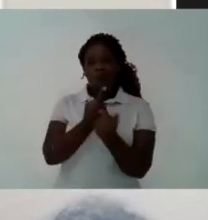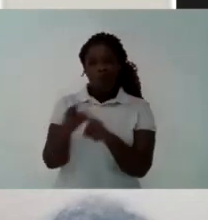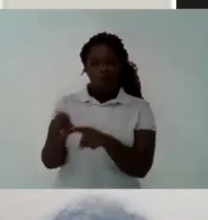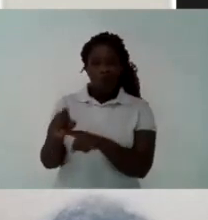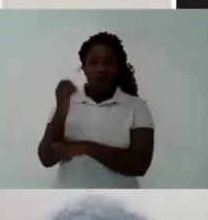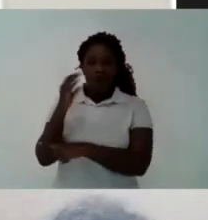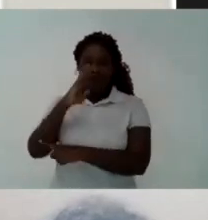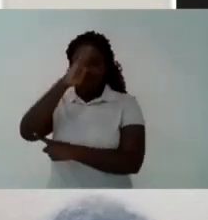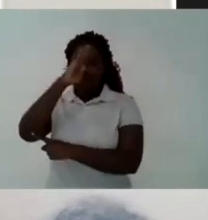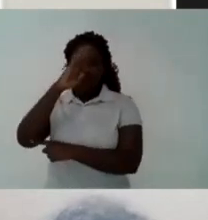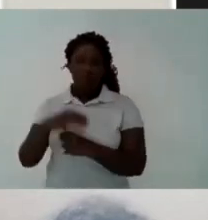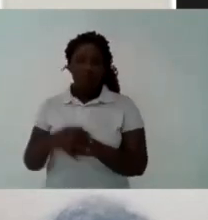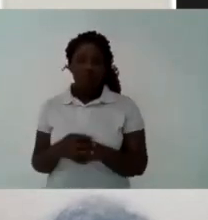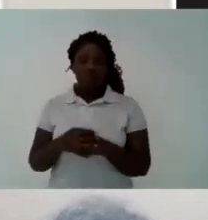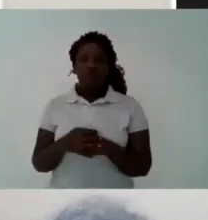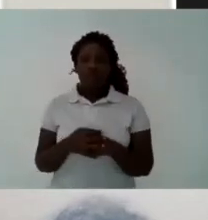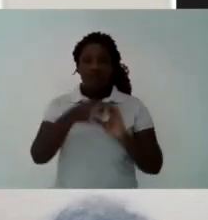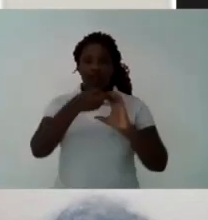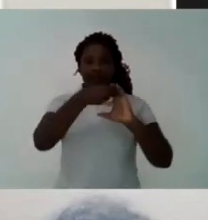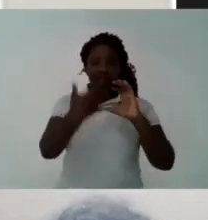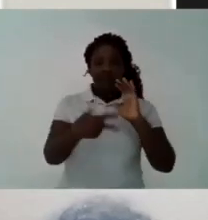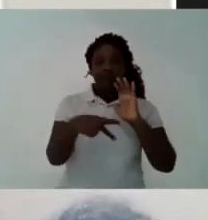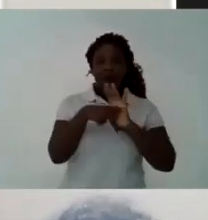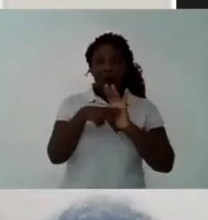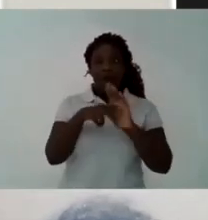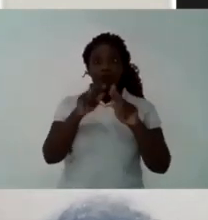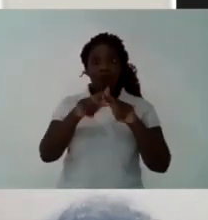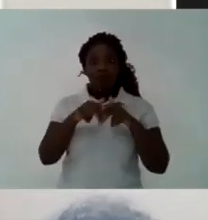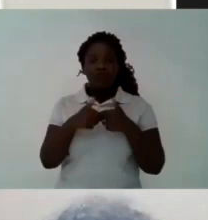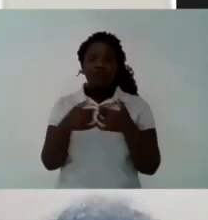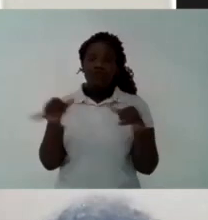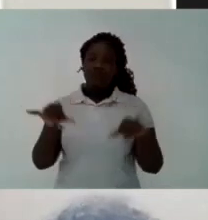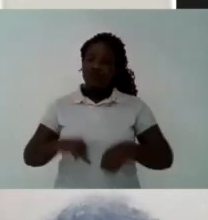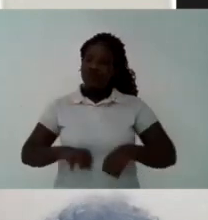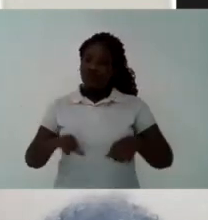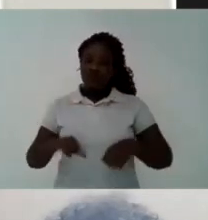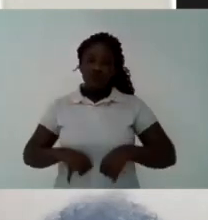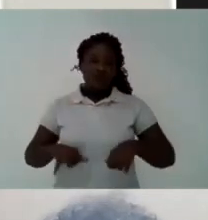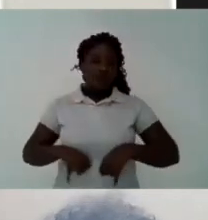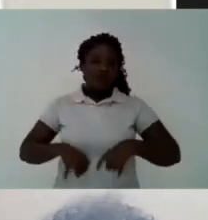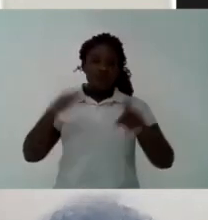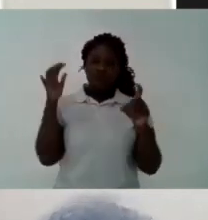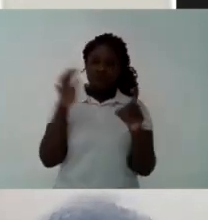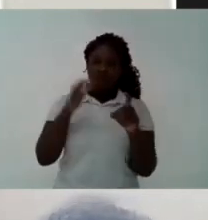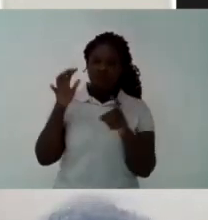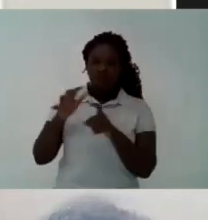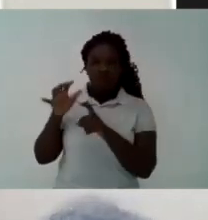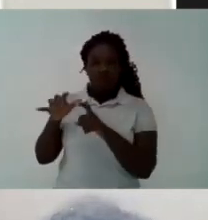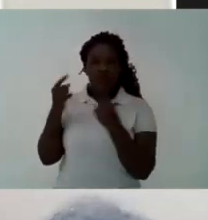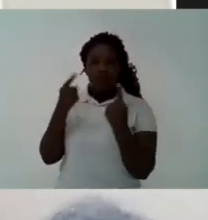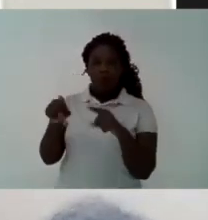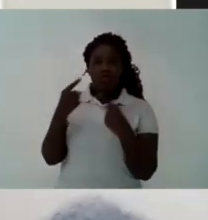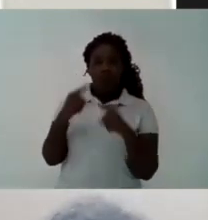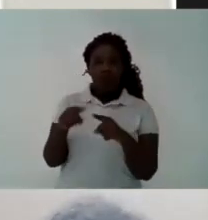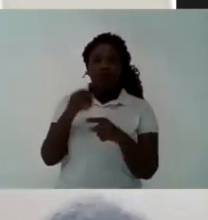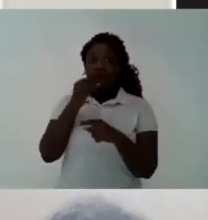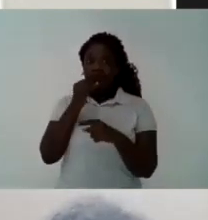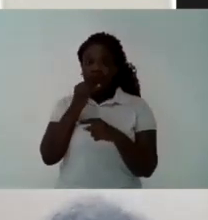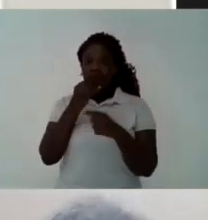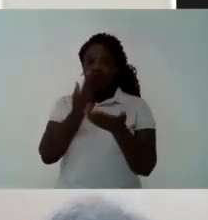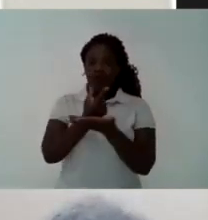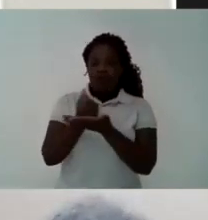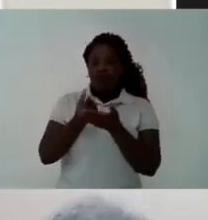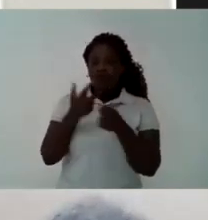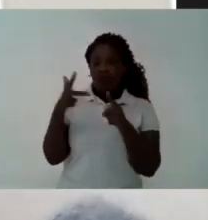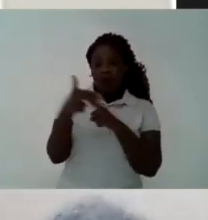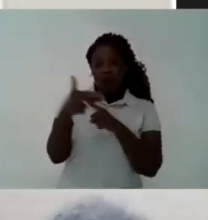to really talk about that Because we have been following The disaster and the